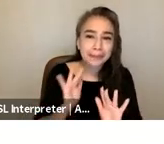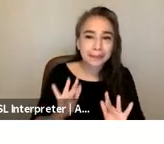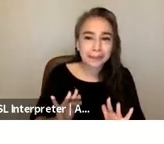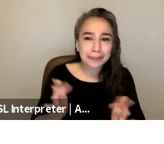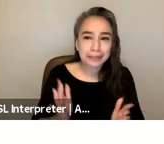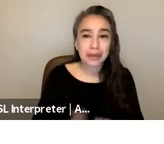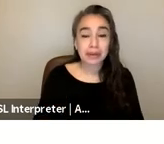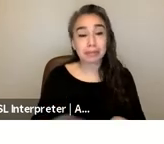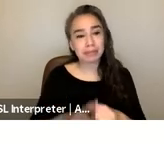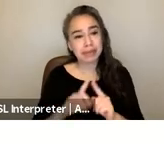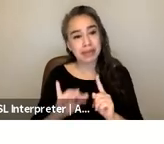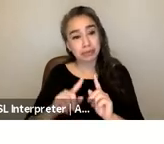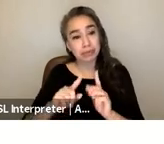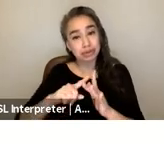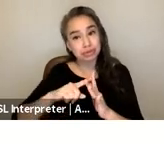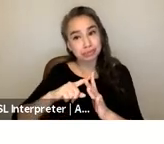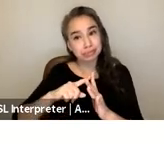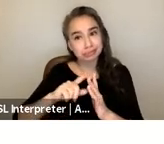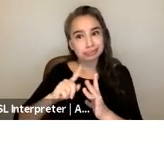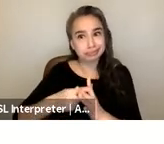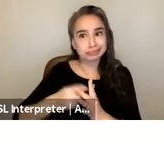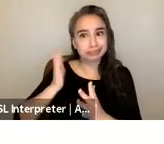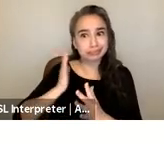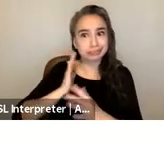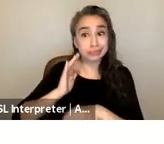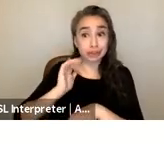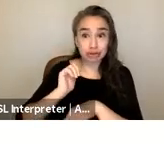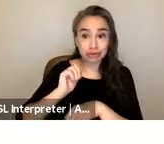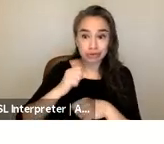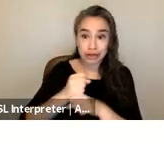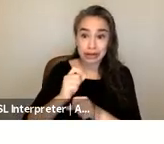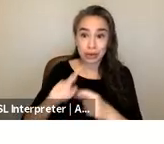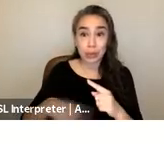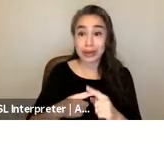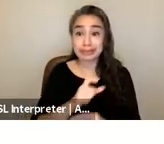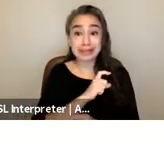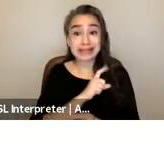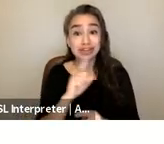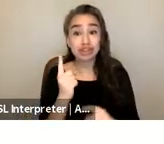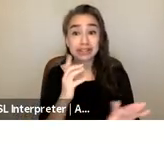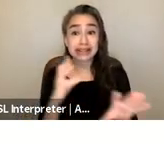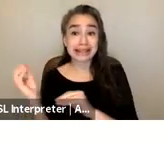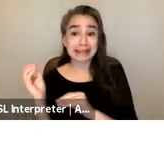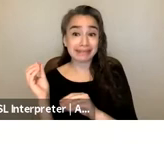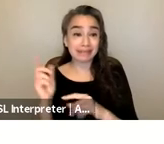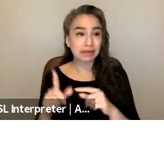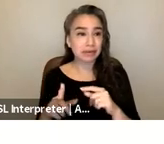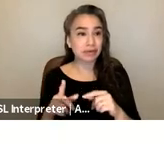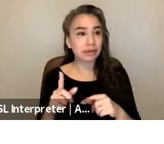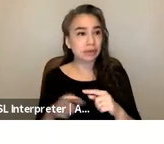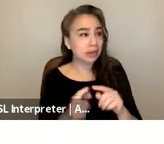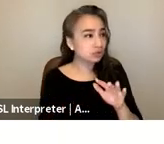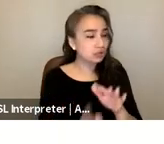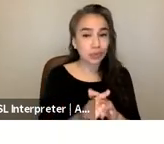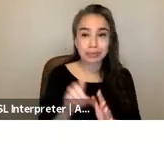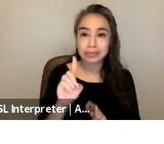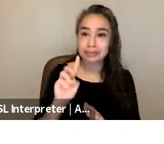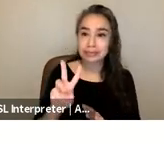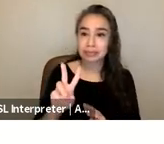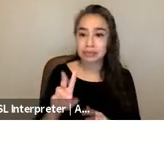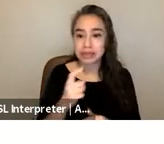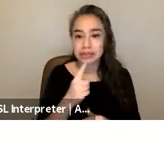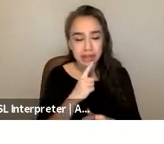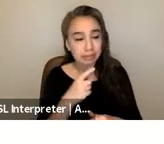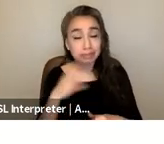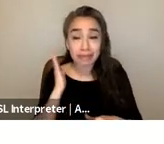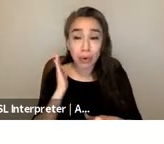response to police historically just like leaving the scene um after they attended a domestic violence call and essentially telling couples to just calm